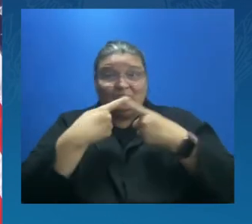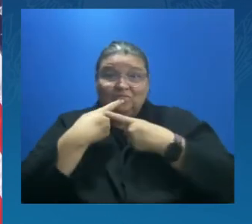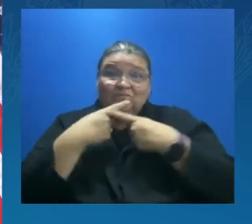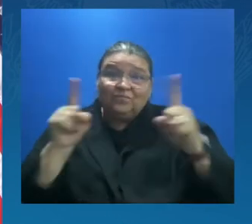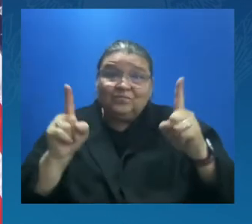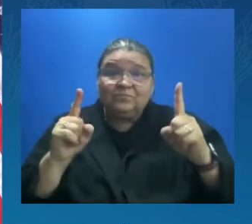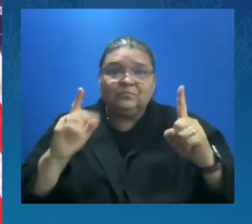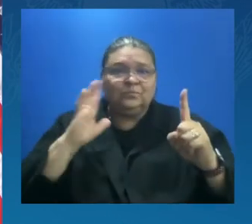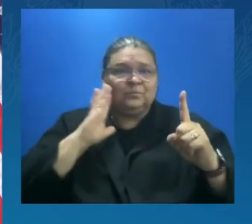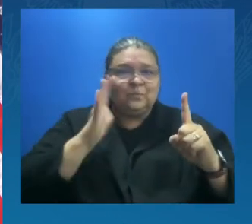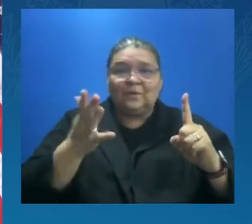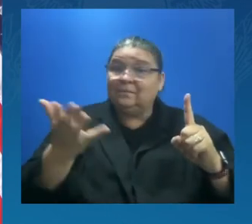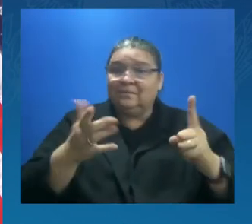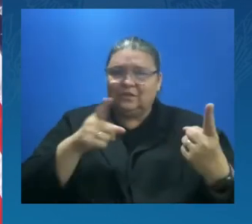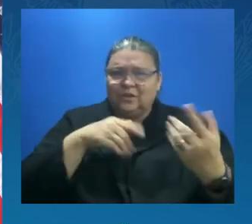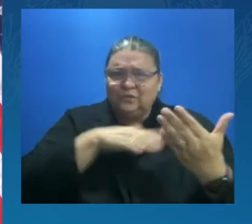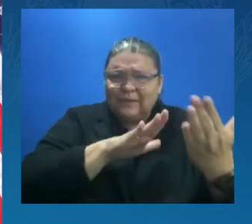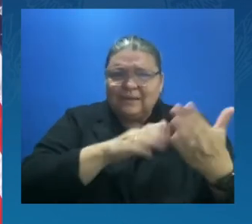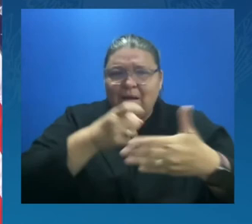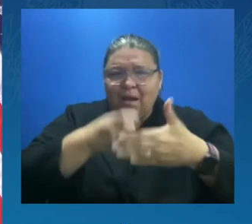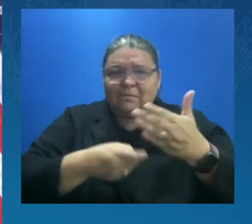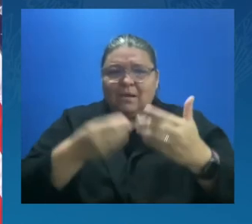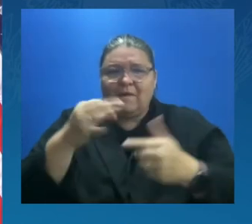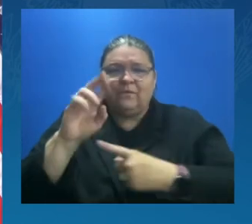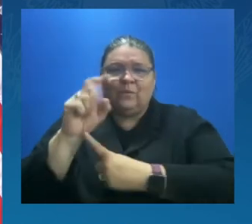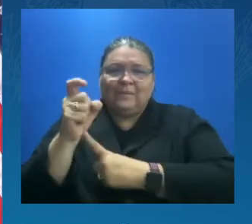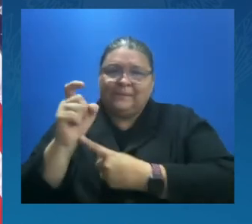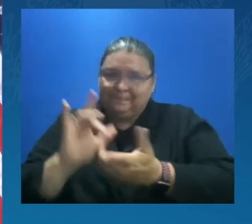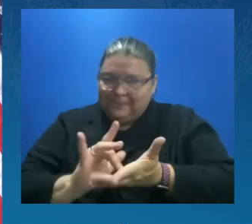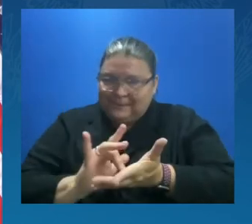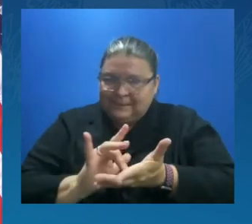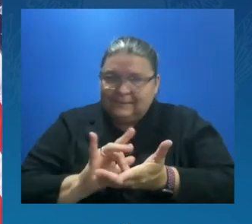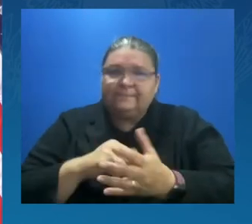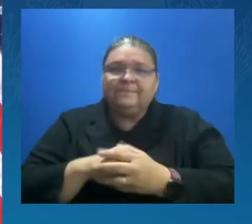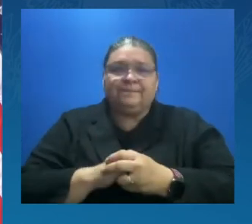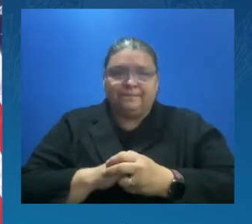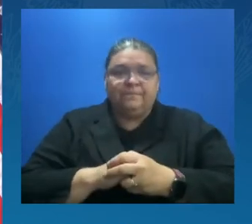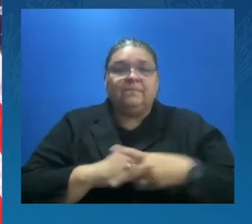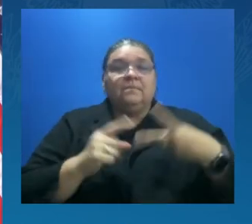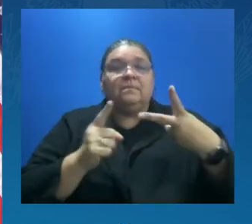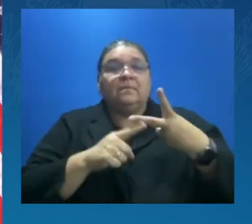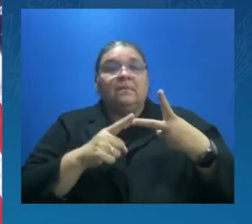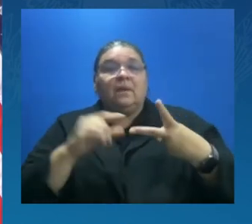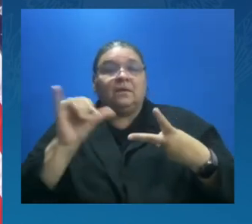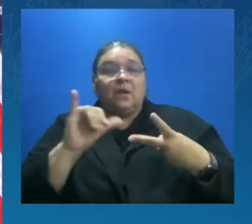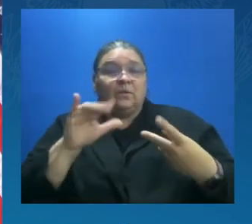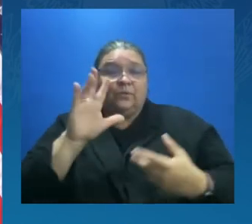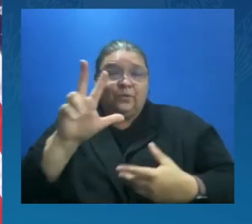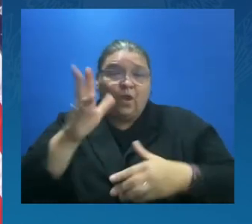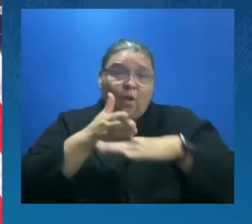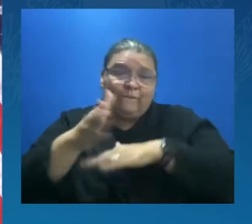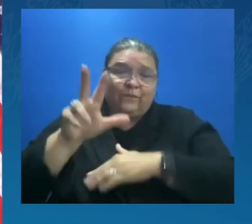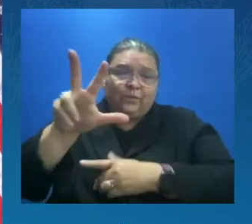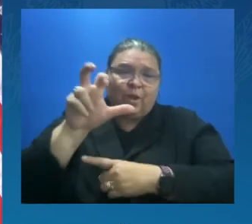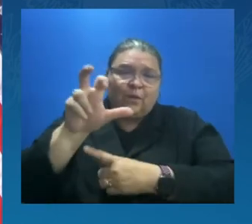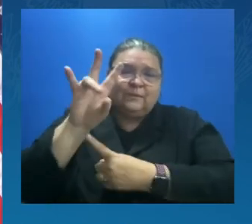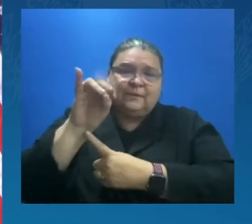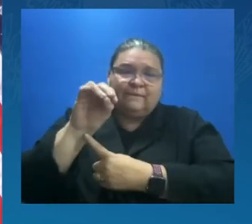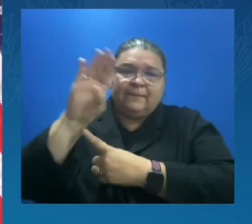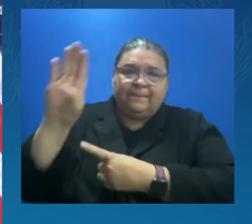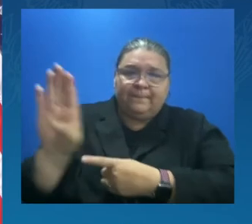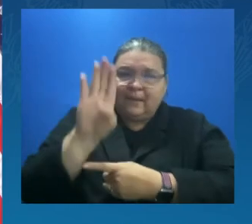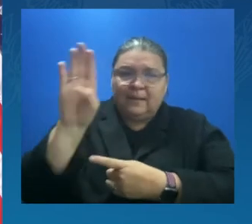will invest nearly $370 billion in clean energy, zero-emission